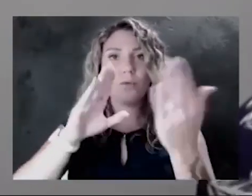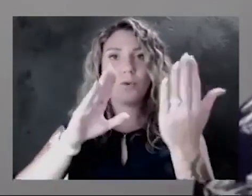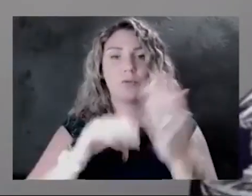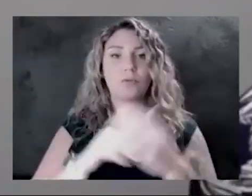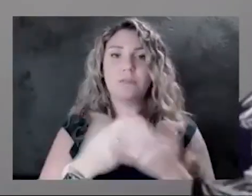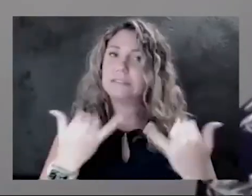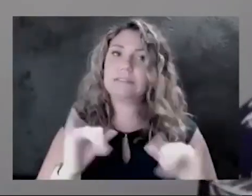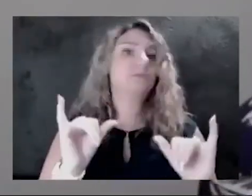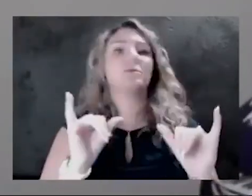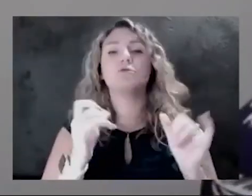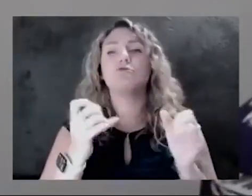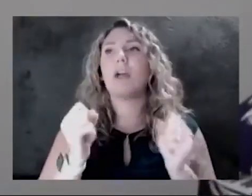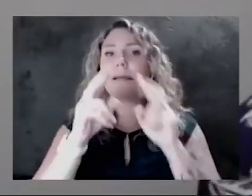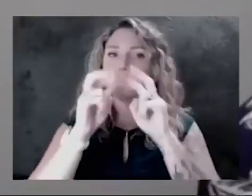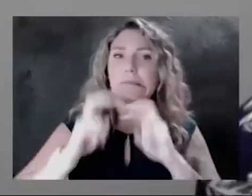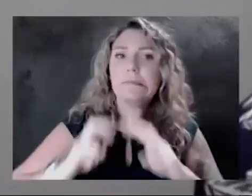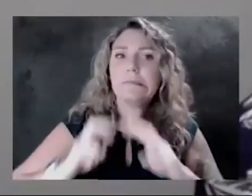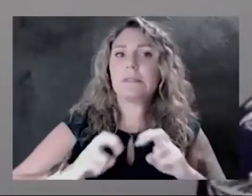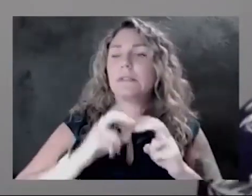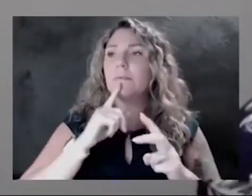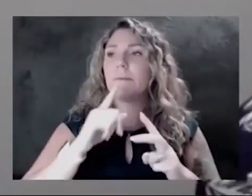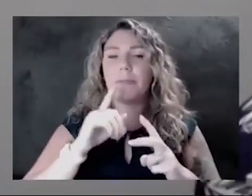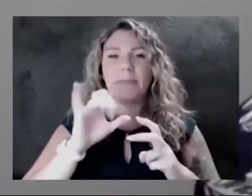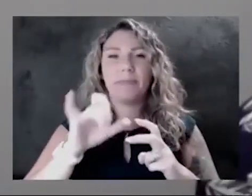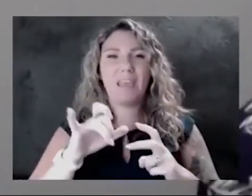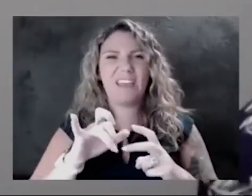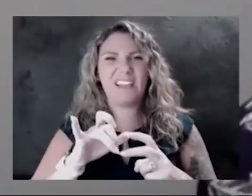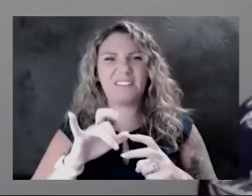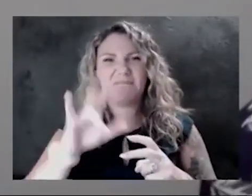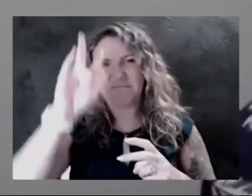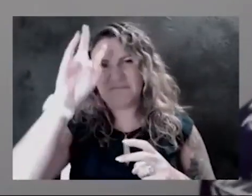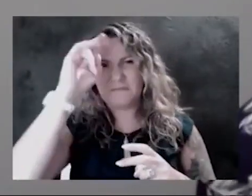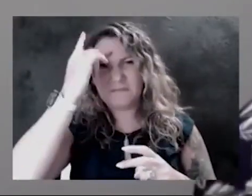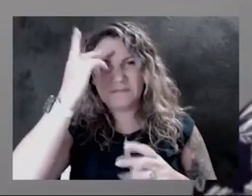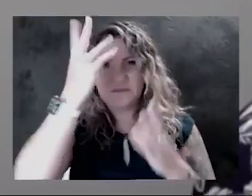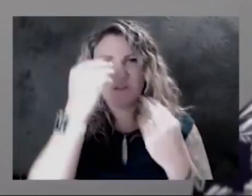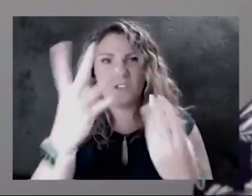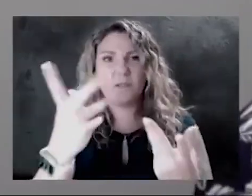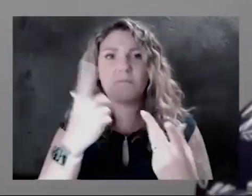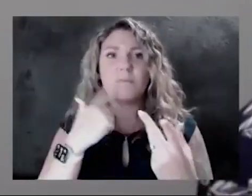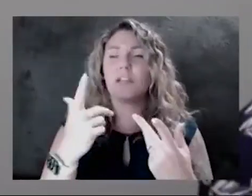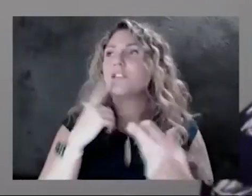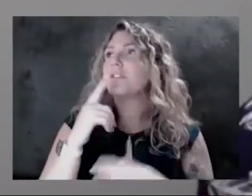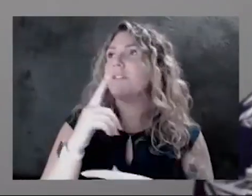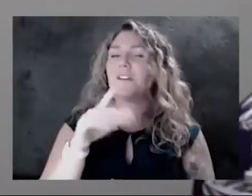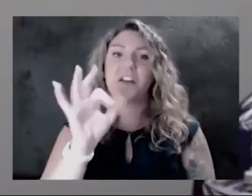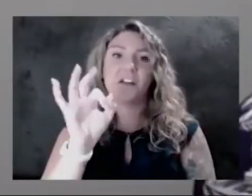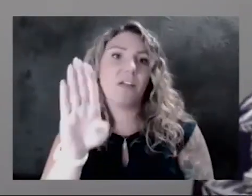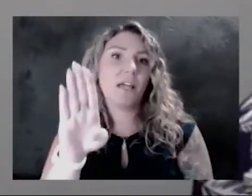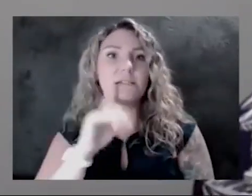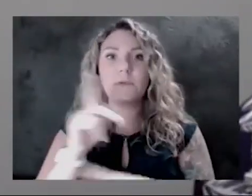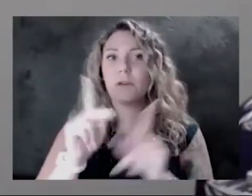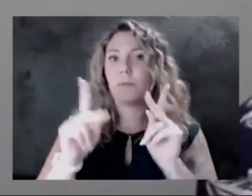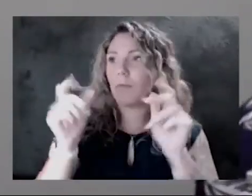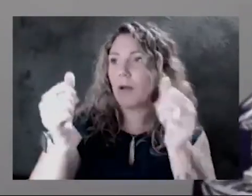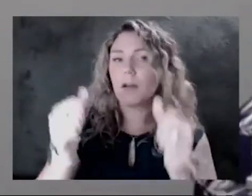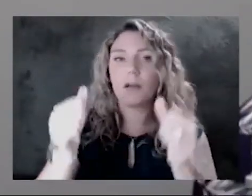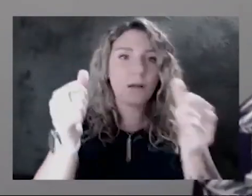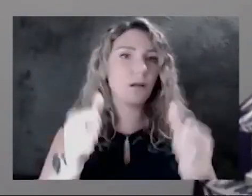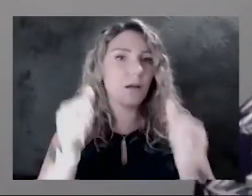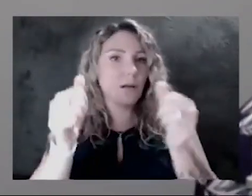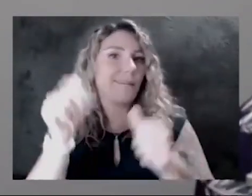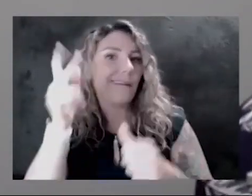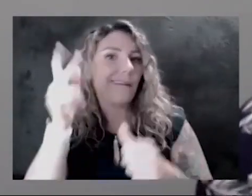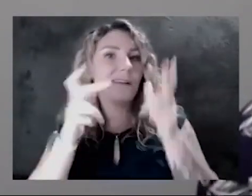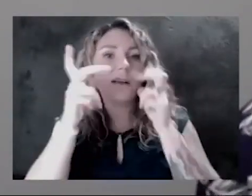stamp out that bit of misinformation that is still running wild on some corners of Facebook, unfortunately. And we're even hearing, you know, last Thursday